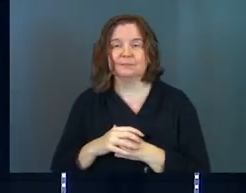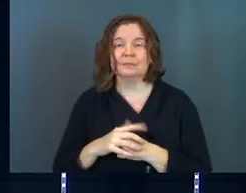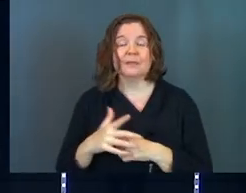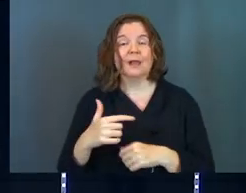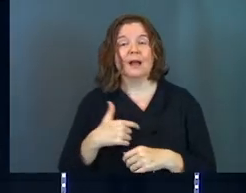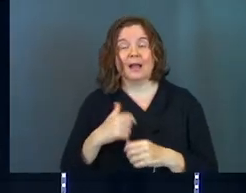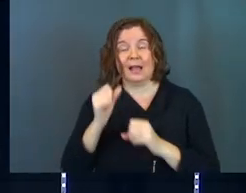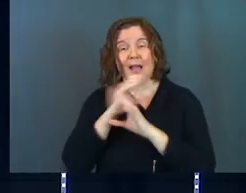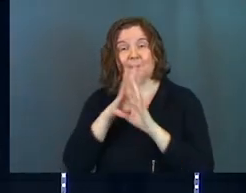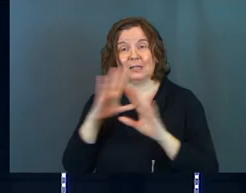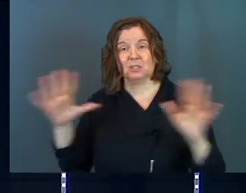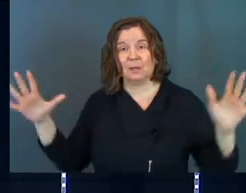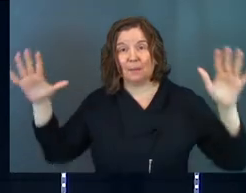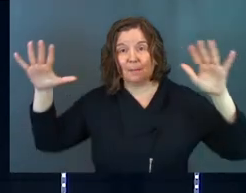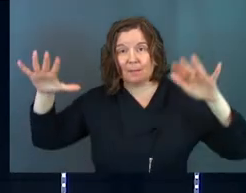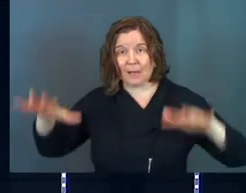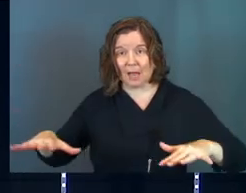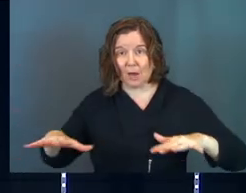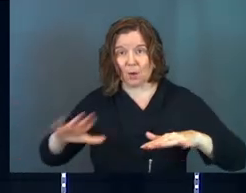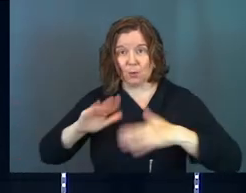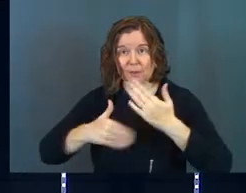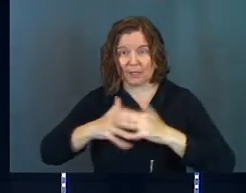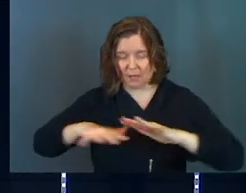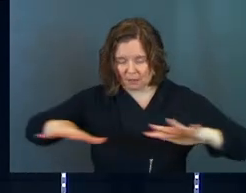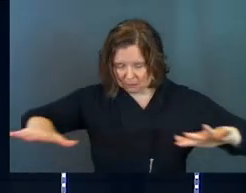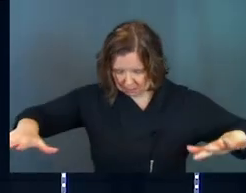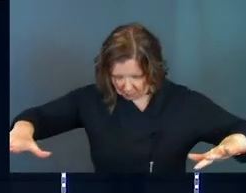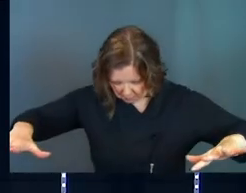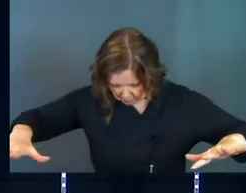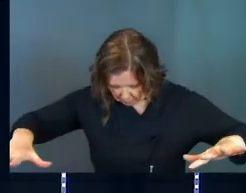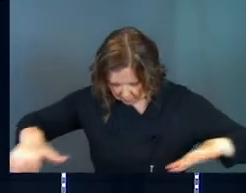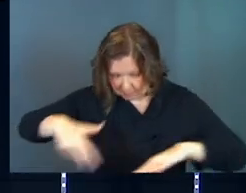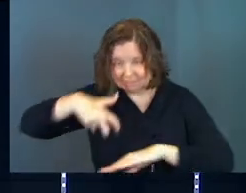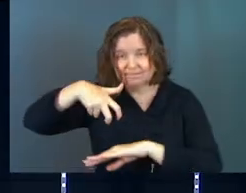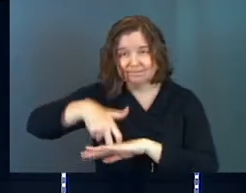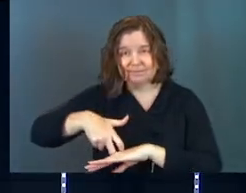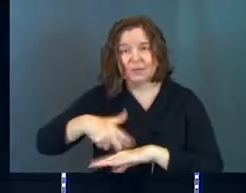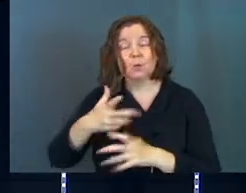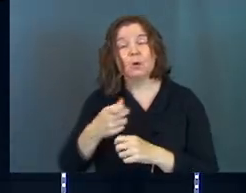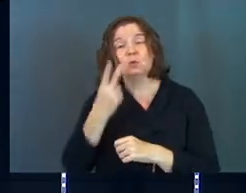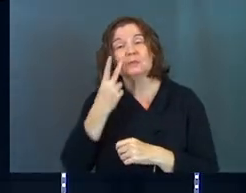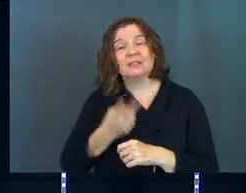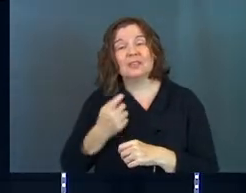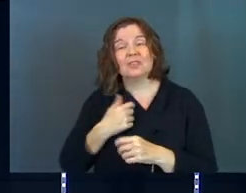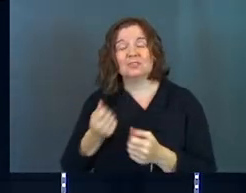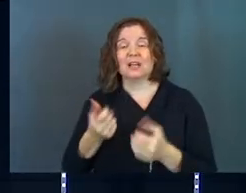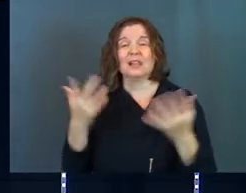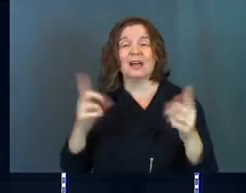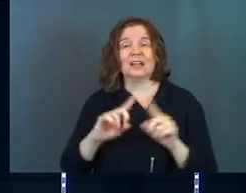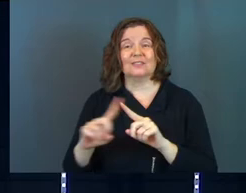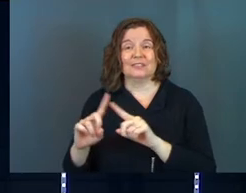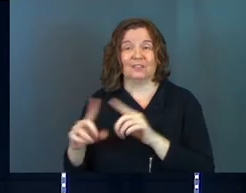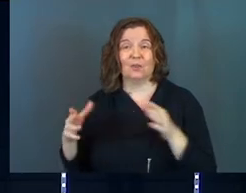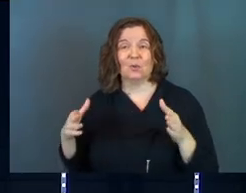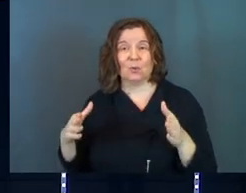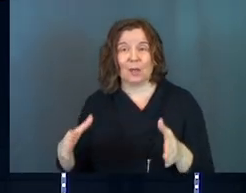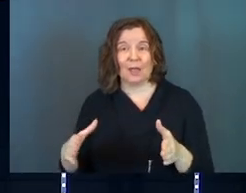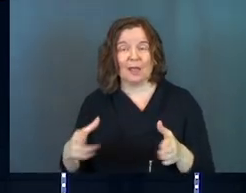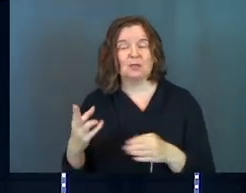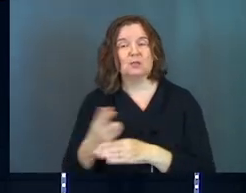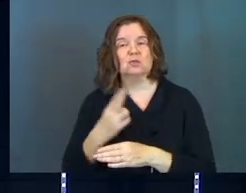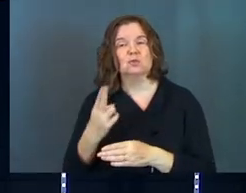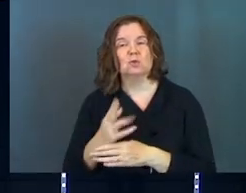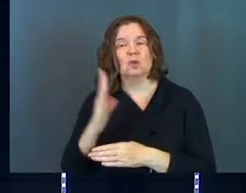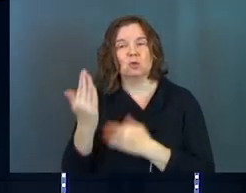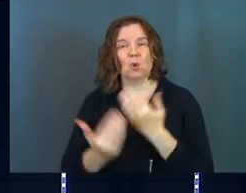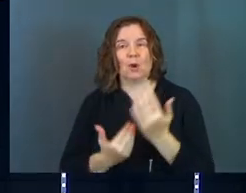I imagine him bowed on the floor with his hands out. And what I want you to see there is there's a lot of different ways to